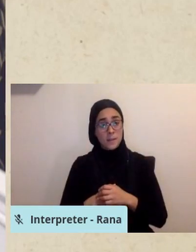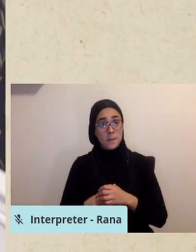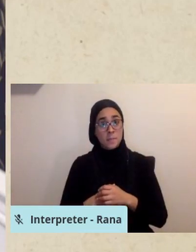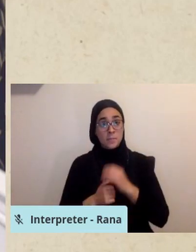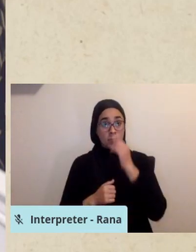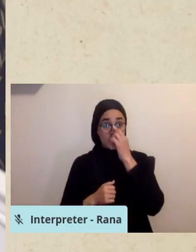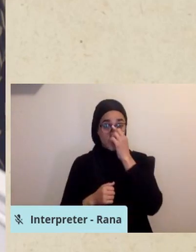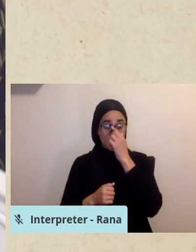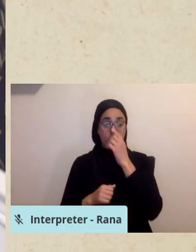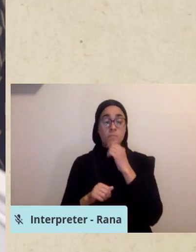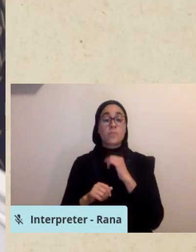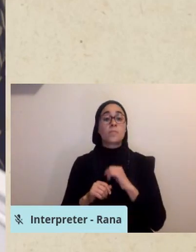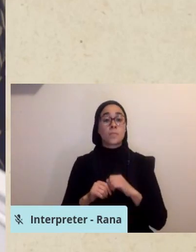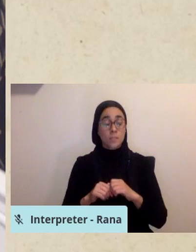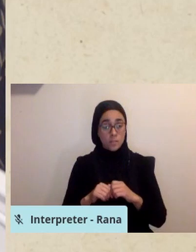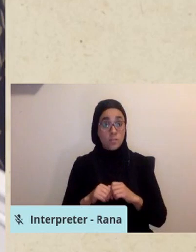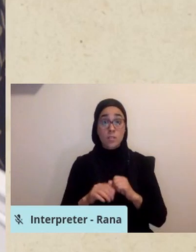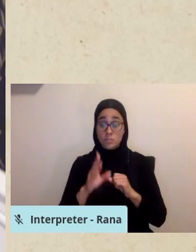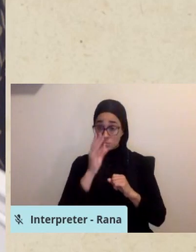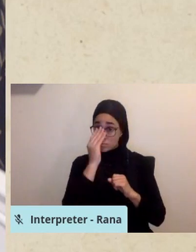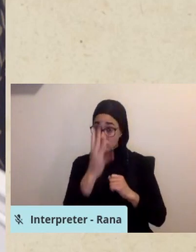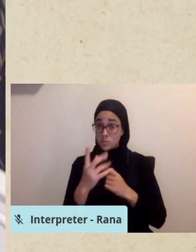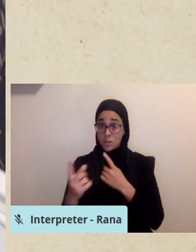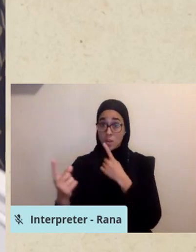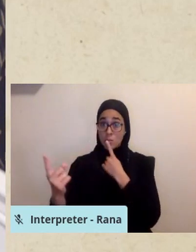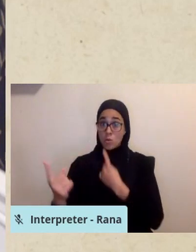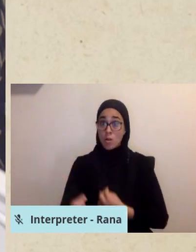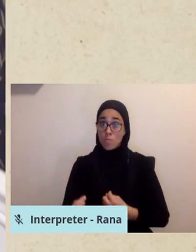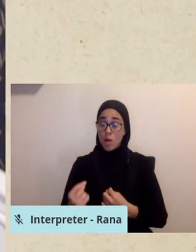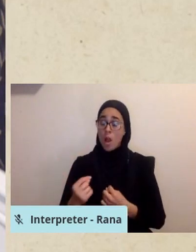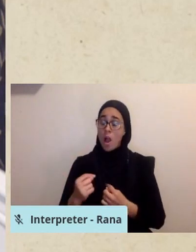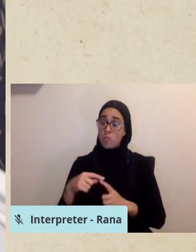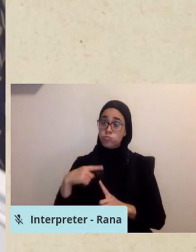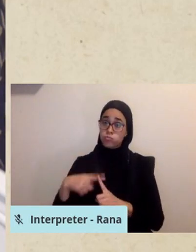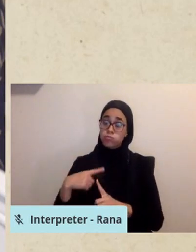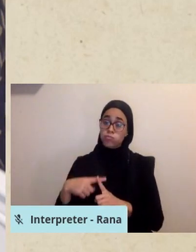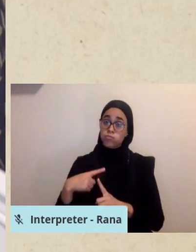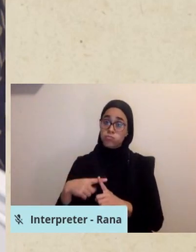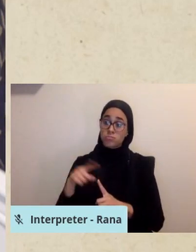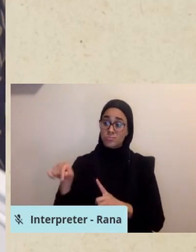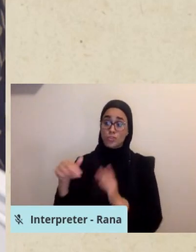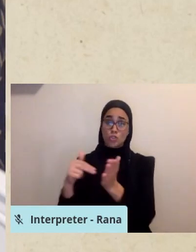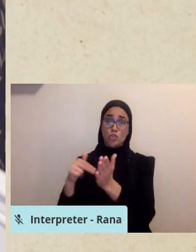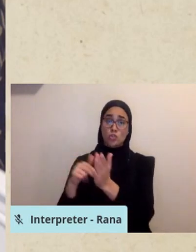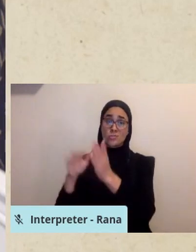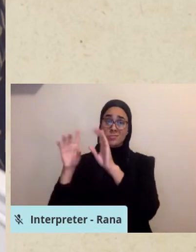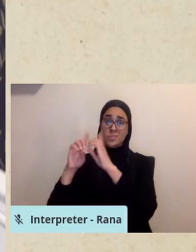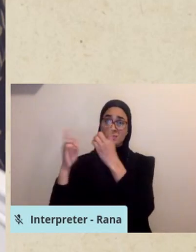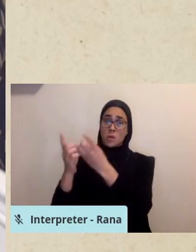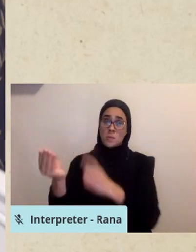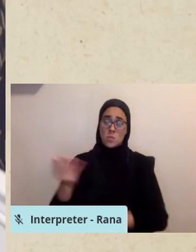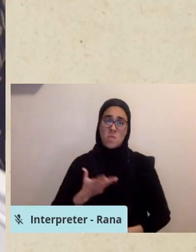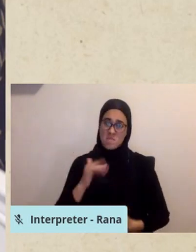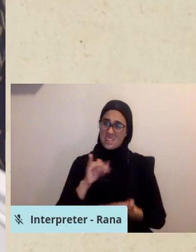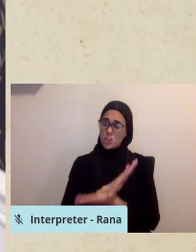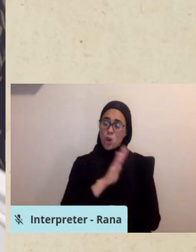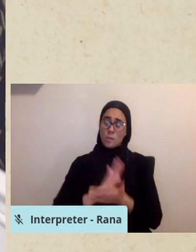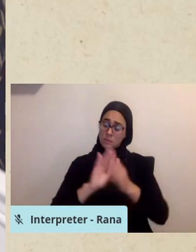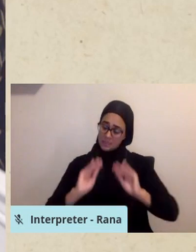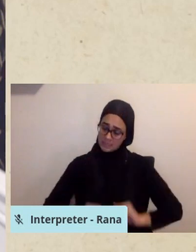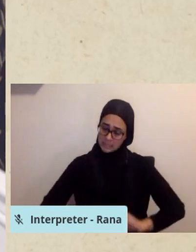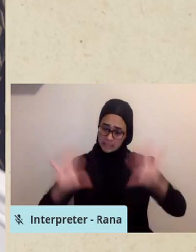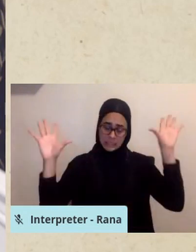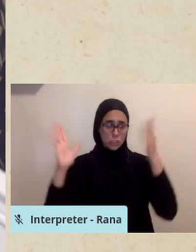The response actually very positive. Excellent feedback from the Division of Nursing reporting that it was clear and easy to understand